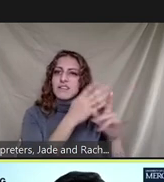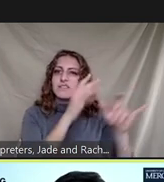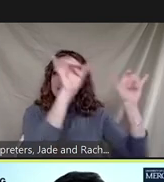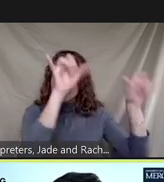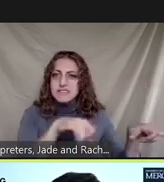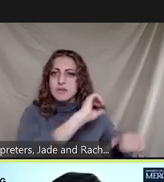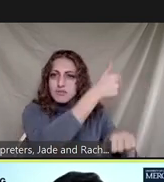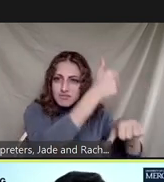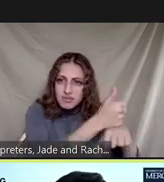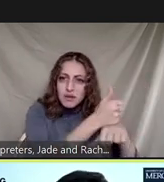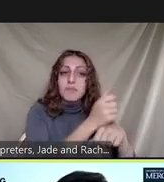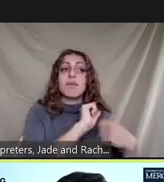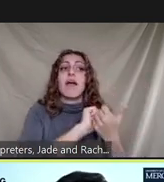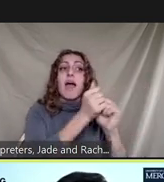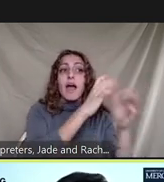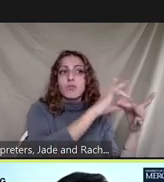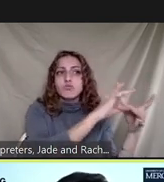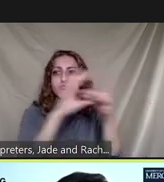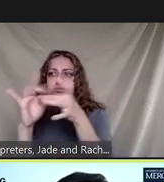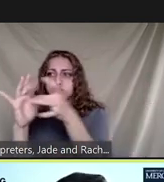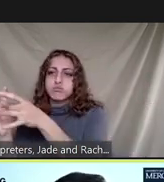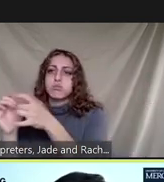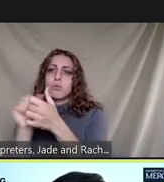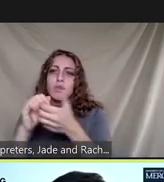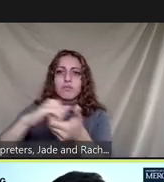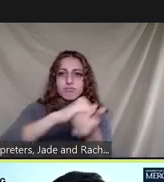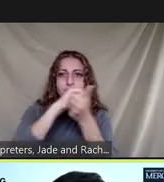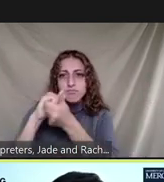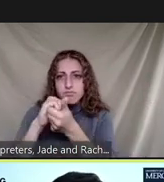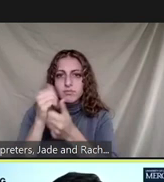interact with one another and please click